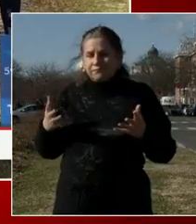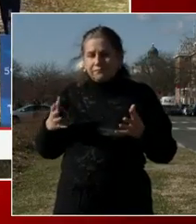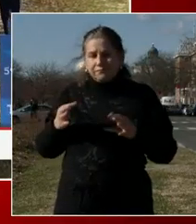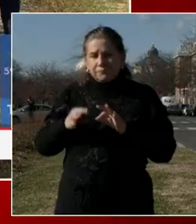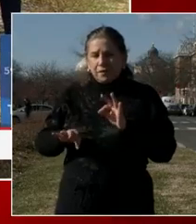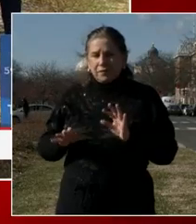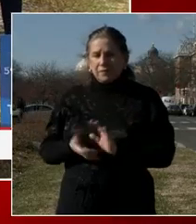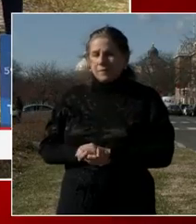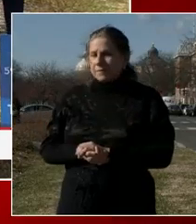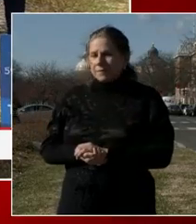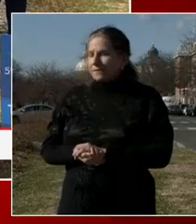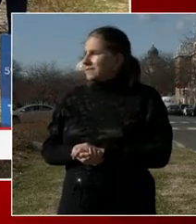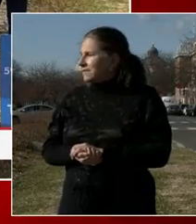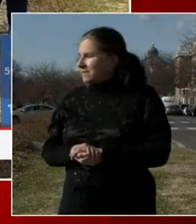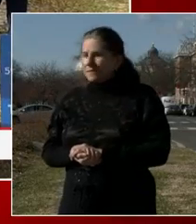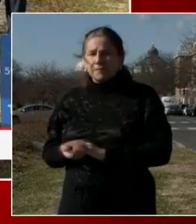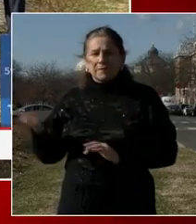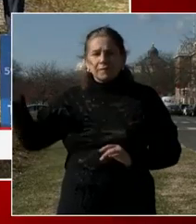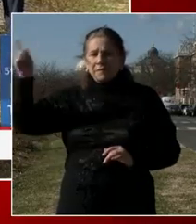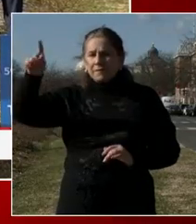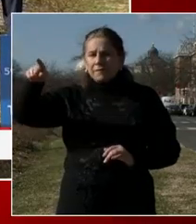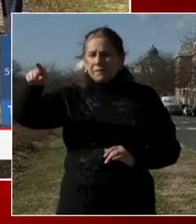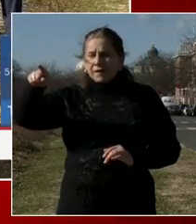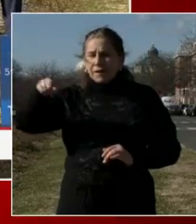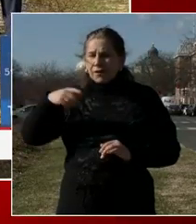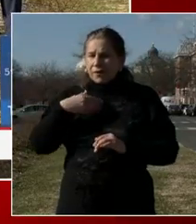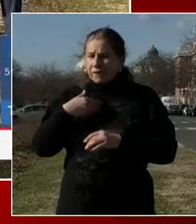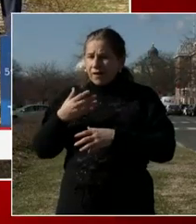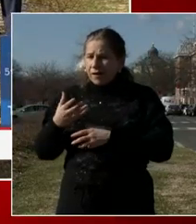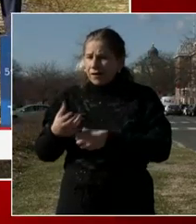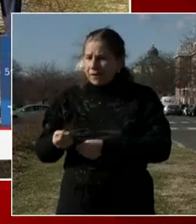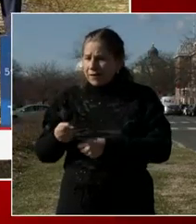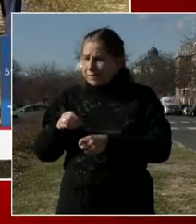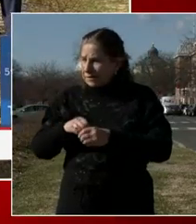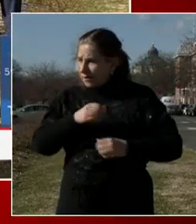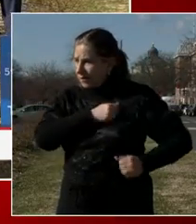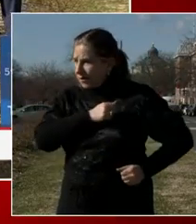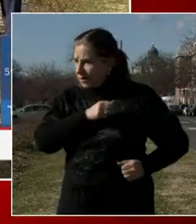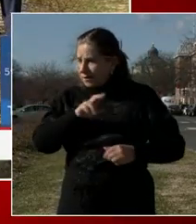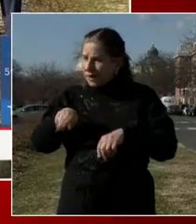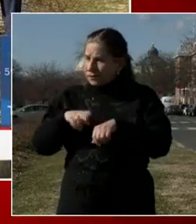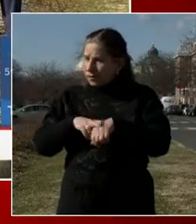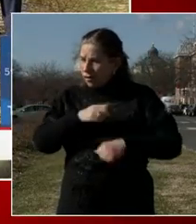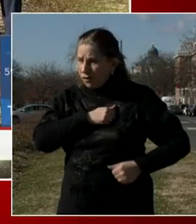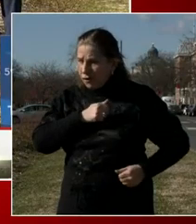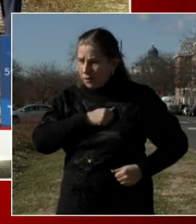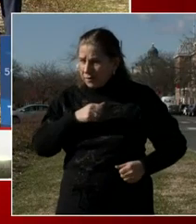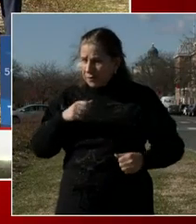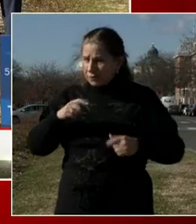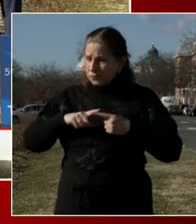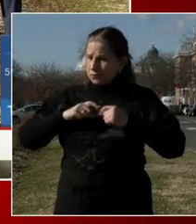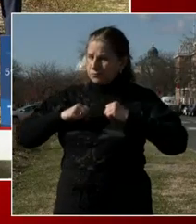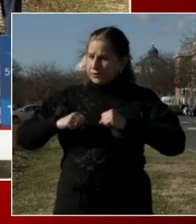I would like to follow up on that. you have confidence in the National Guard, Mayor Bowser, who are defending our city right now?